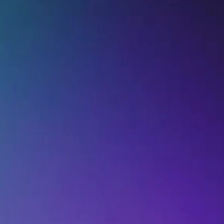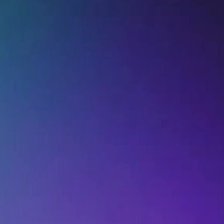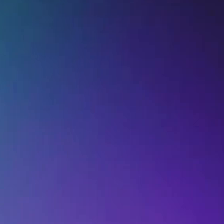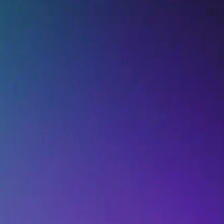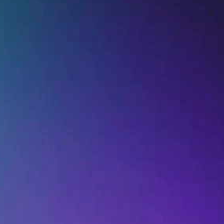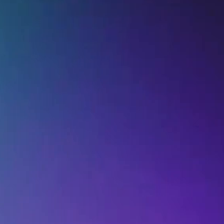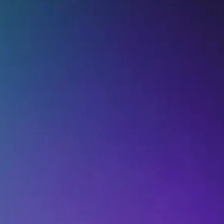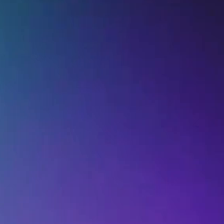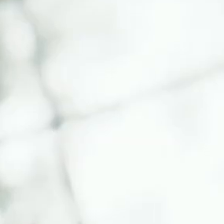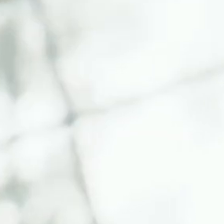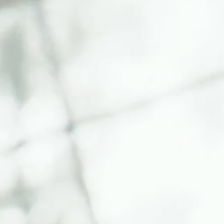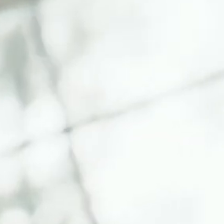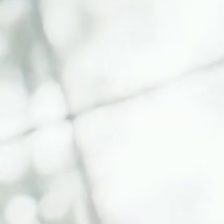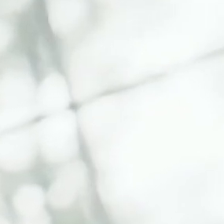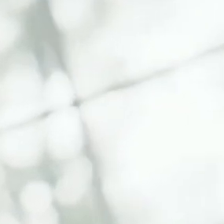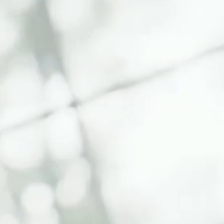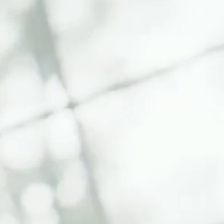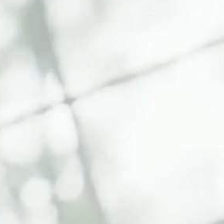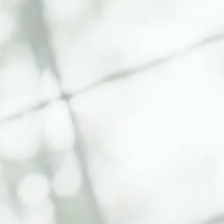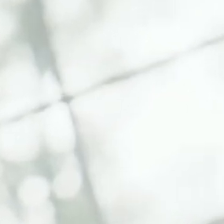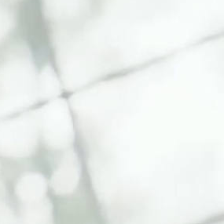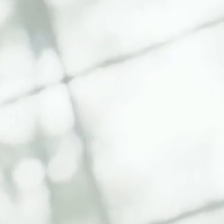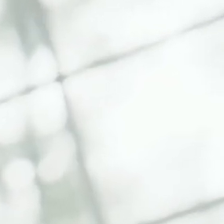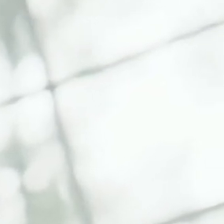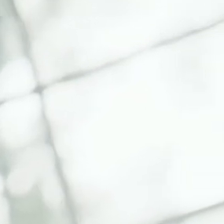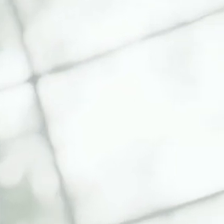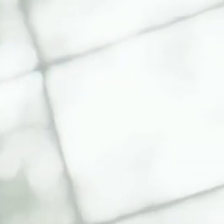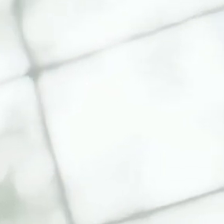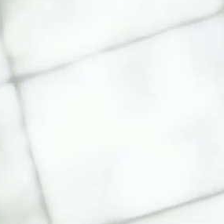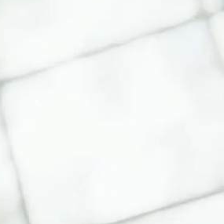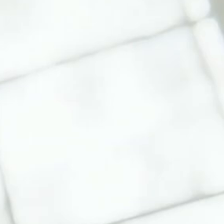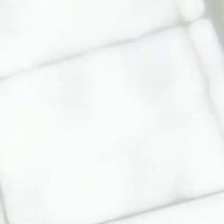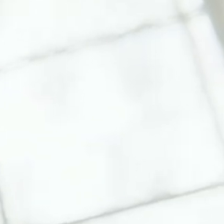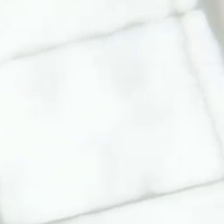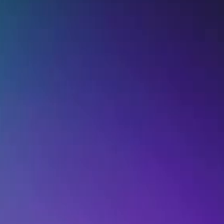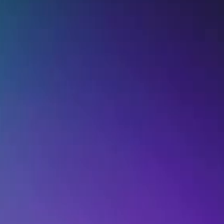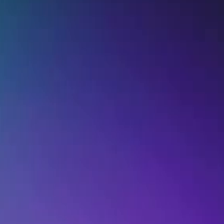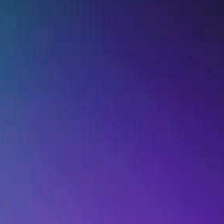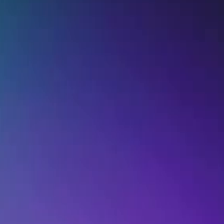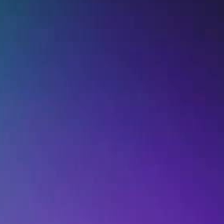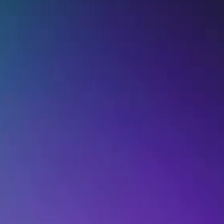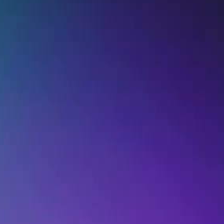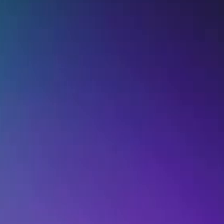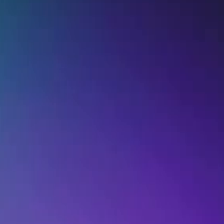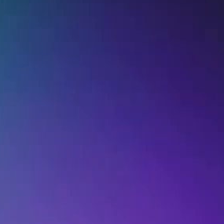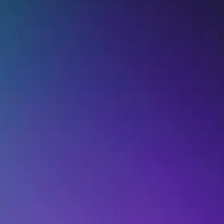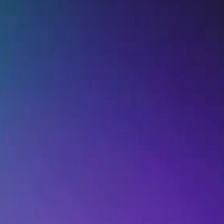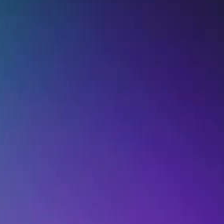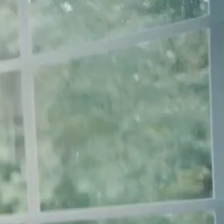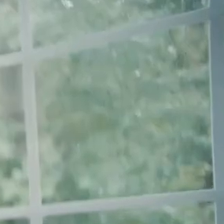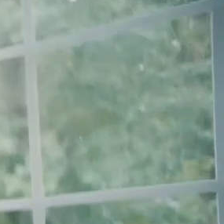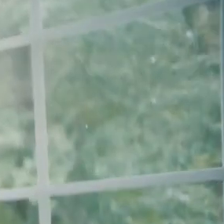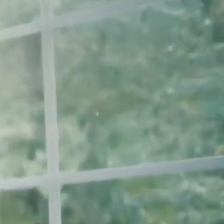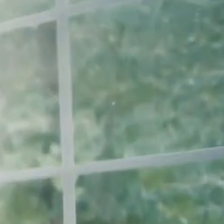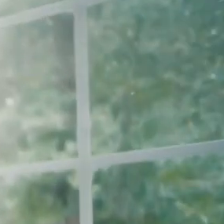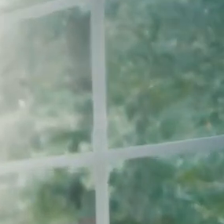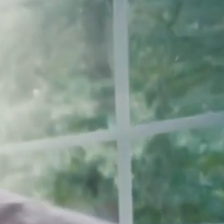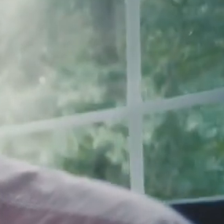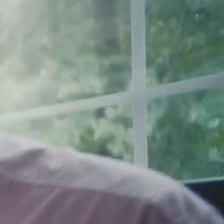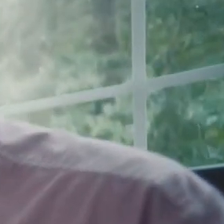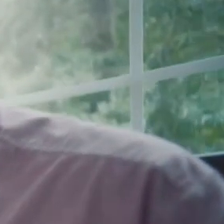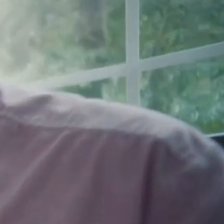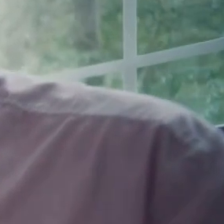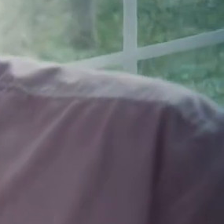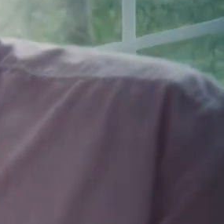And I'm like, a phone? How am I going to do anything? There's no buttons on it. You know? Well, there's a screen reader on it. You can figure it out. QB.